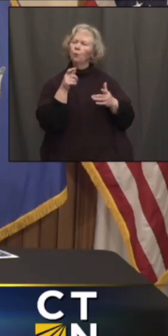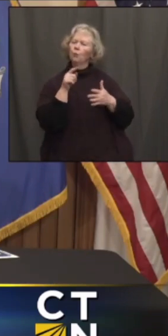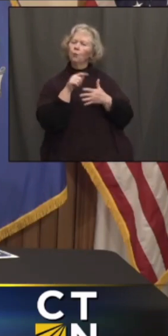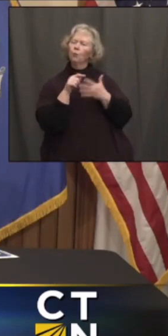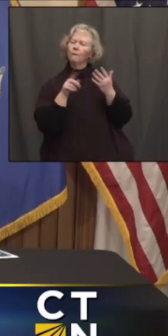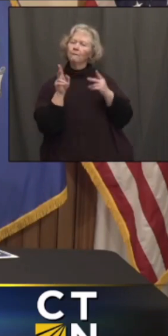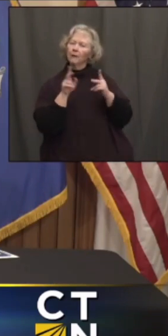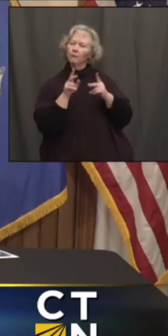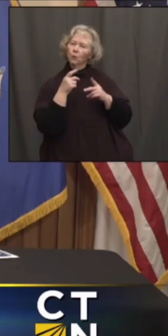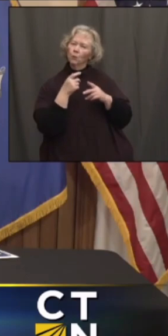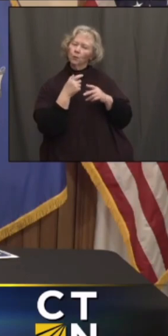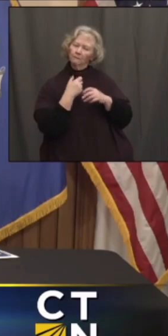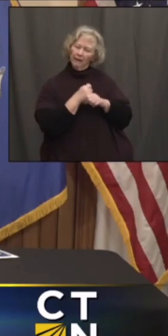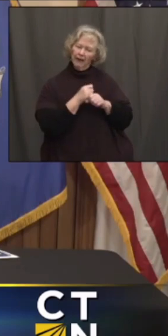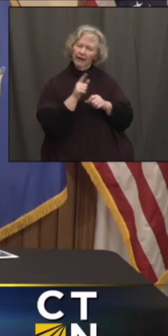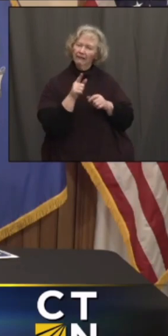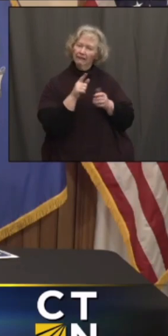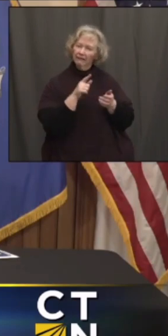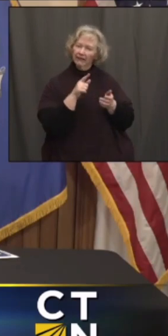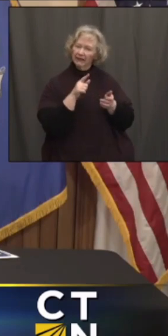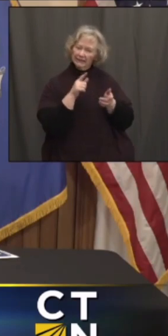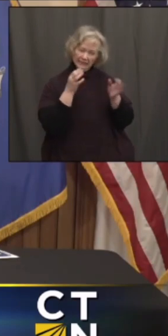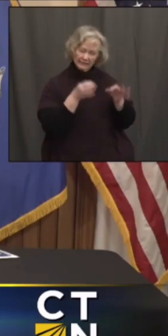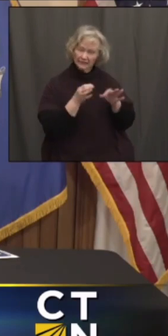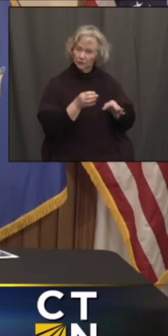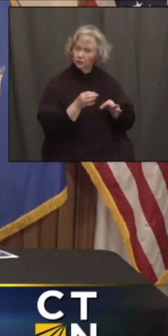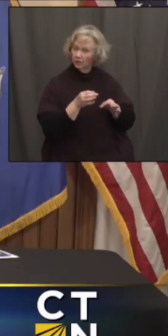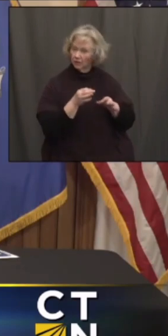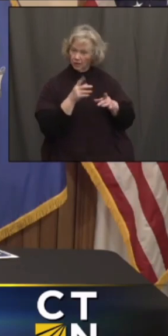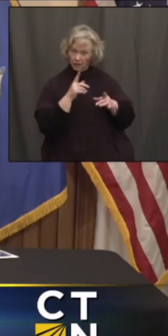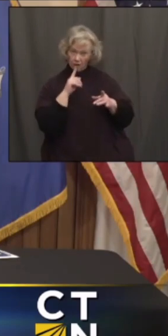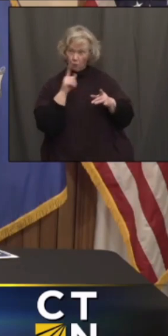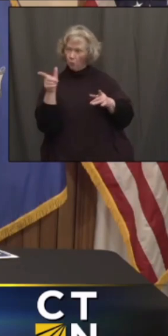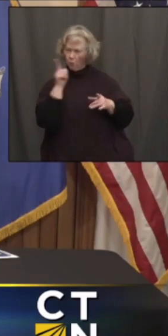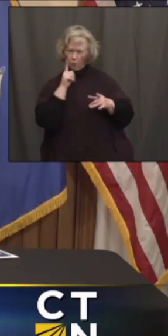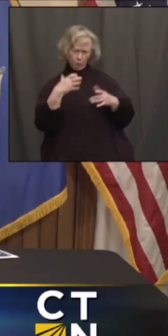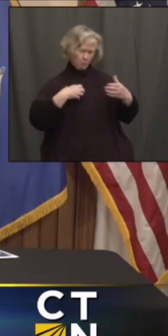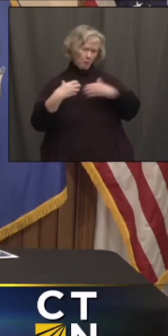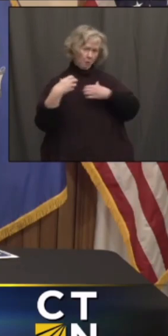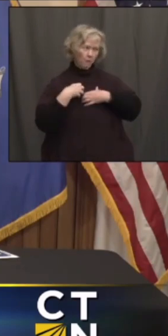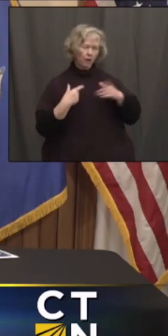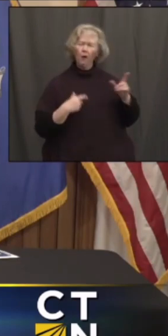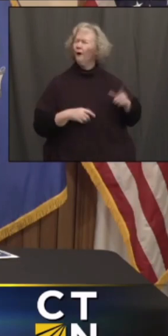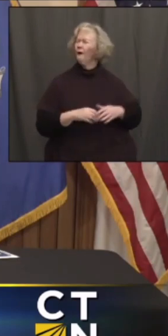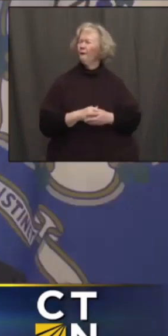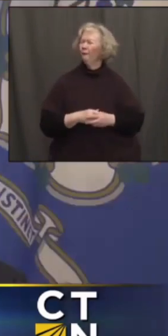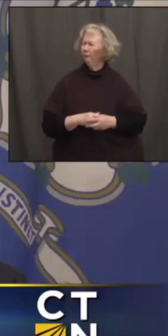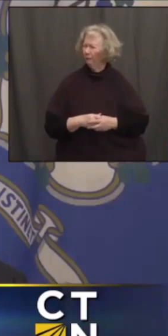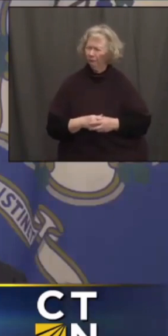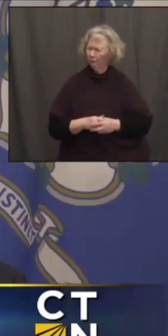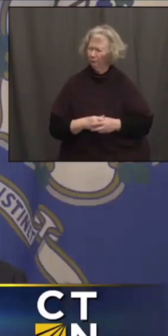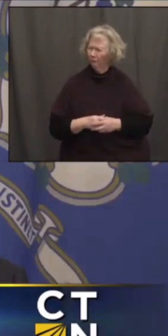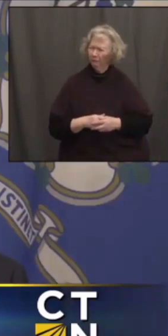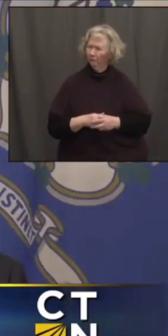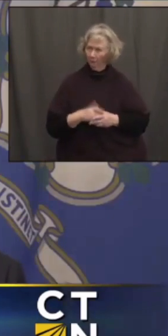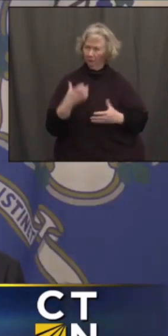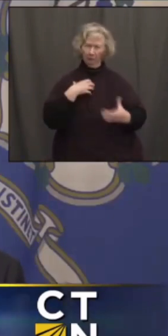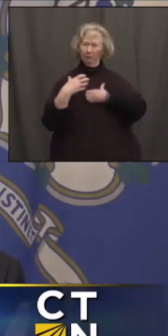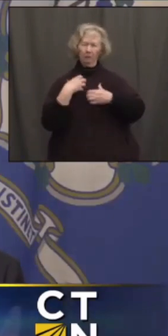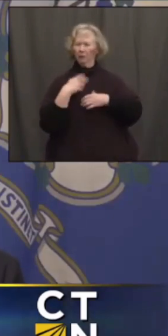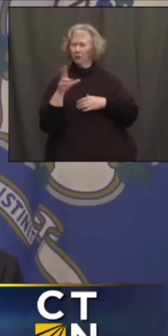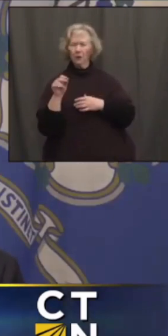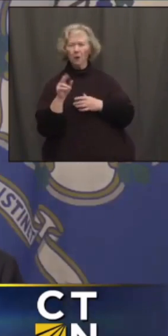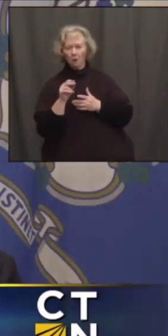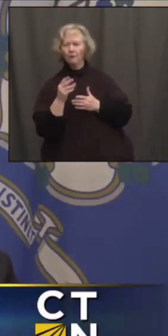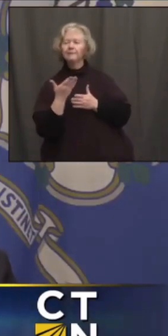was there overwhelming opposition from the medical advisors and what objections? No, no, no, no, no, no. I wouldn't say that at all. You know,